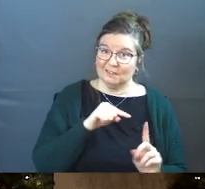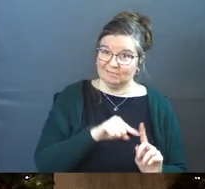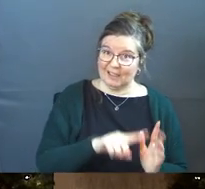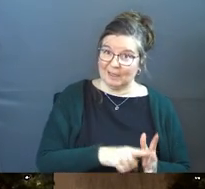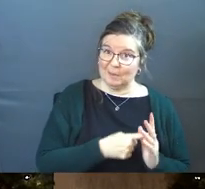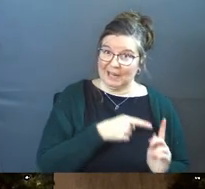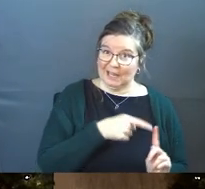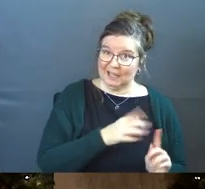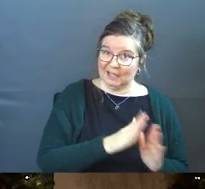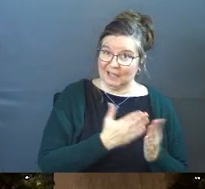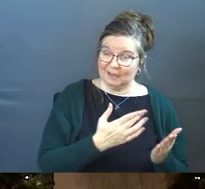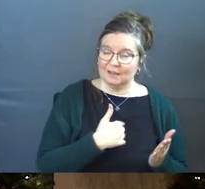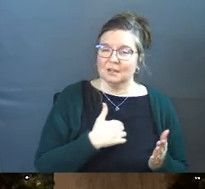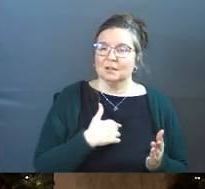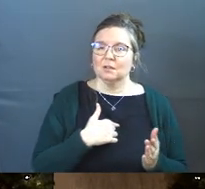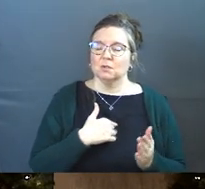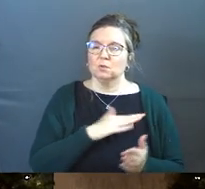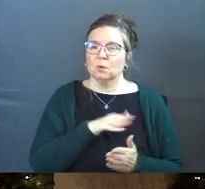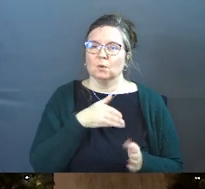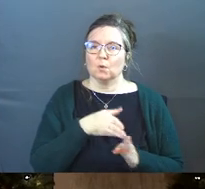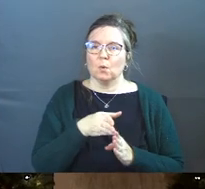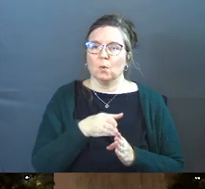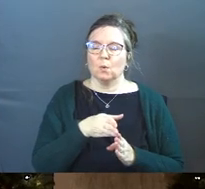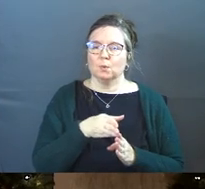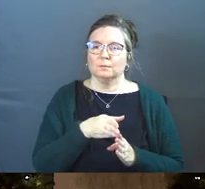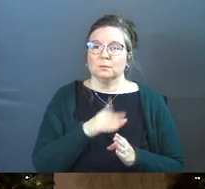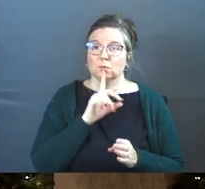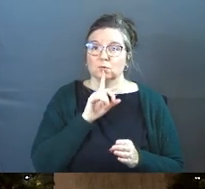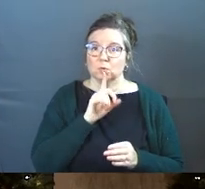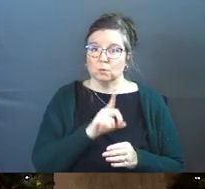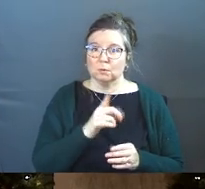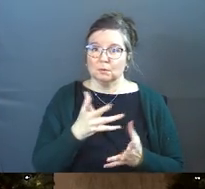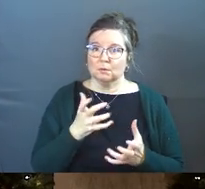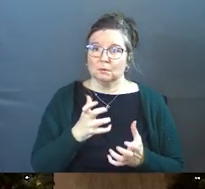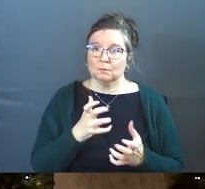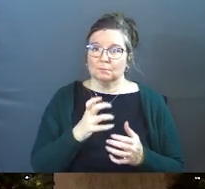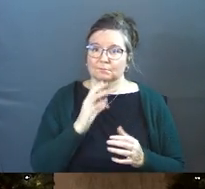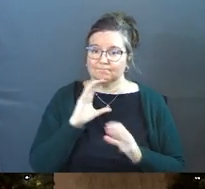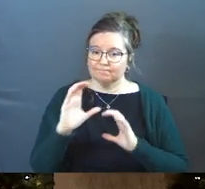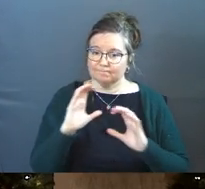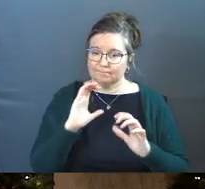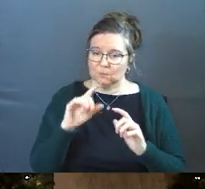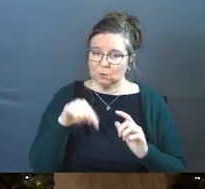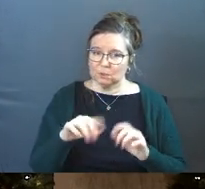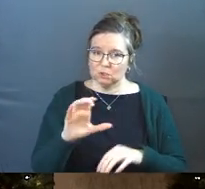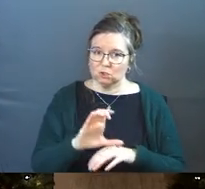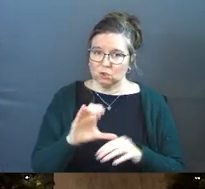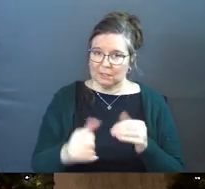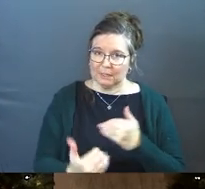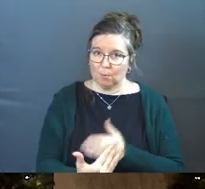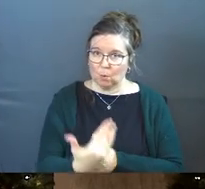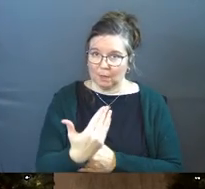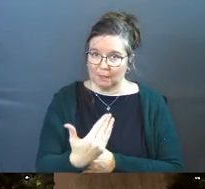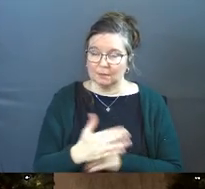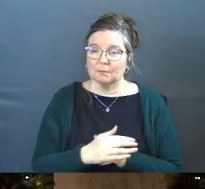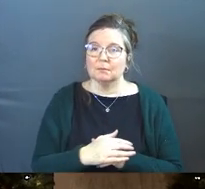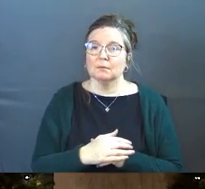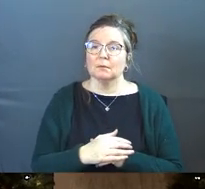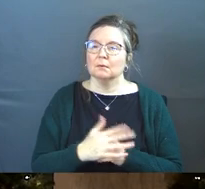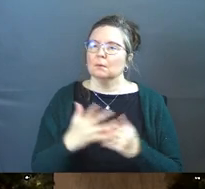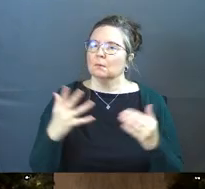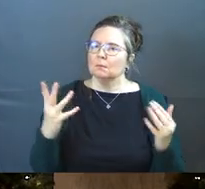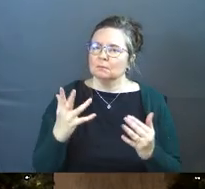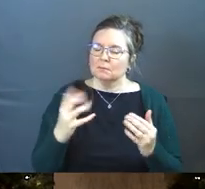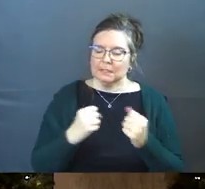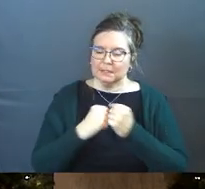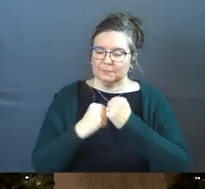So there's a core truth that I want to communicate to this church this morning, and it is a